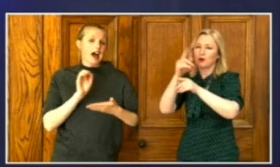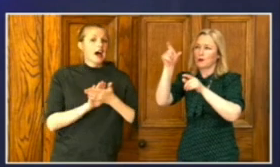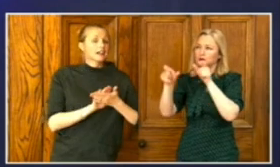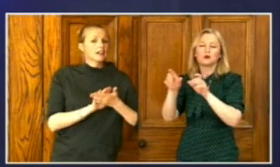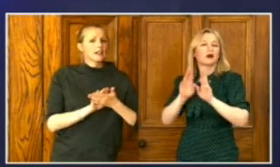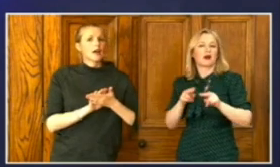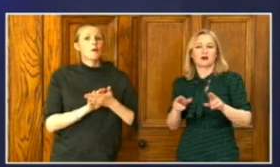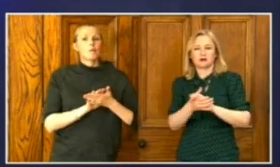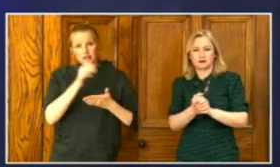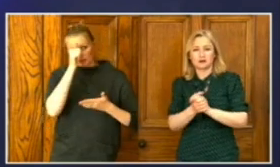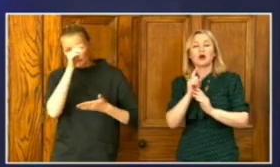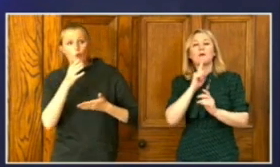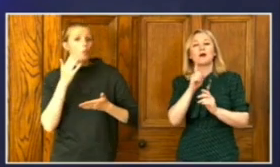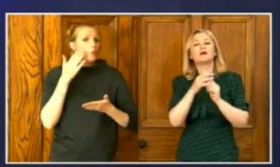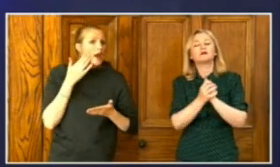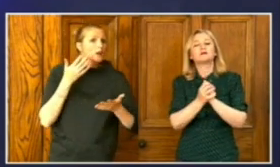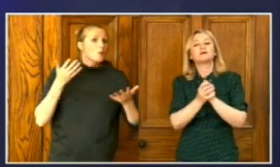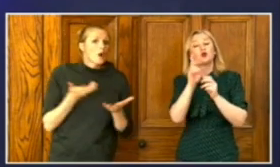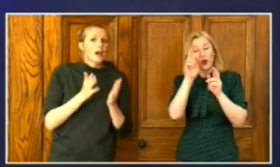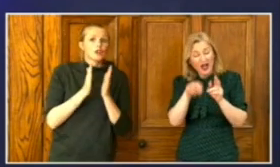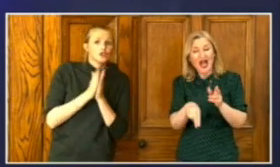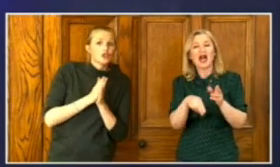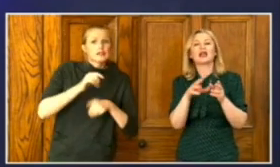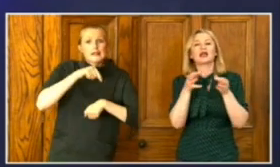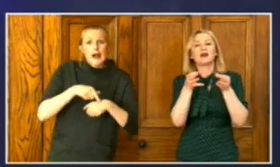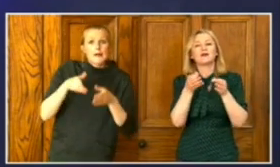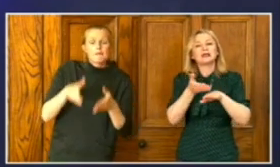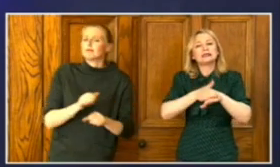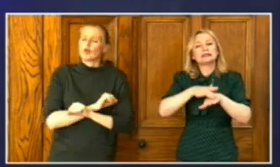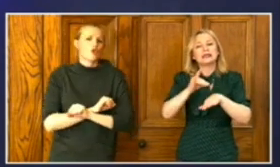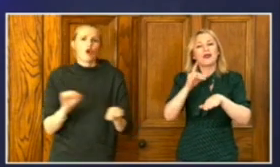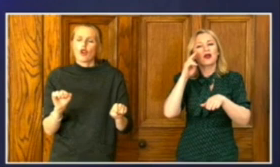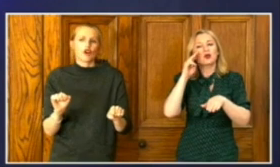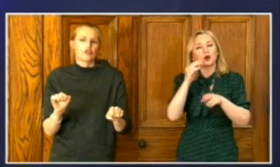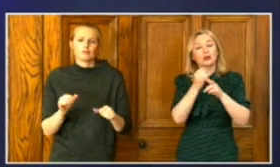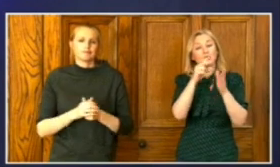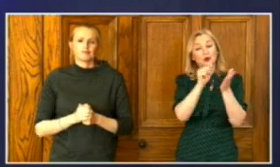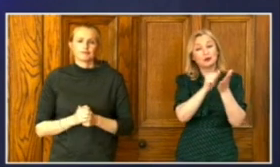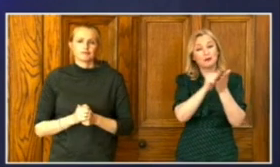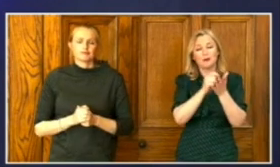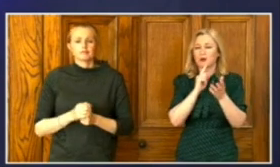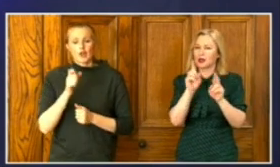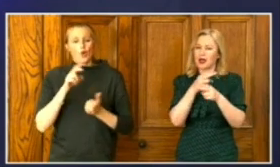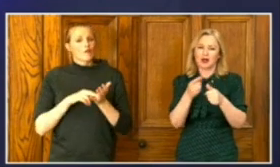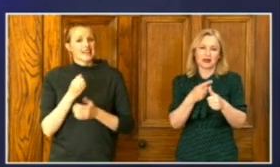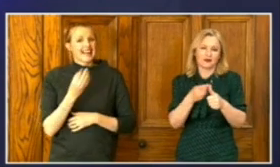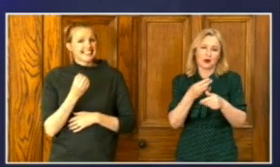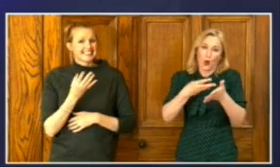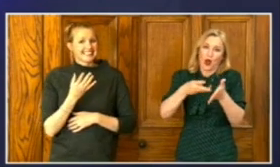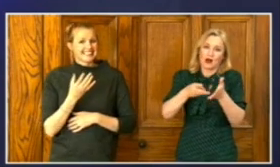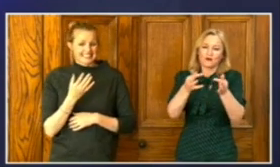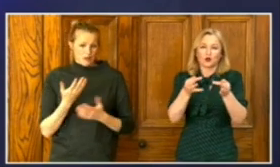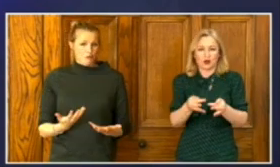arrangements should not be advertised. So in order to prevent the spread of COVID-19, wakes should not be held.